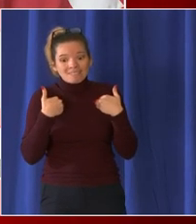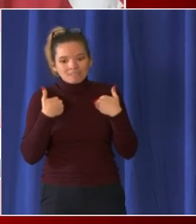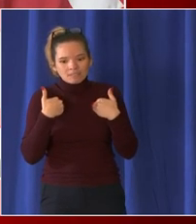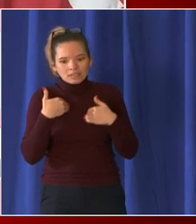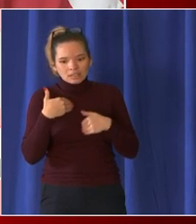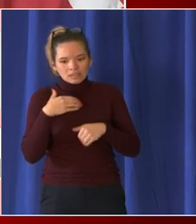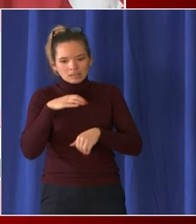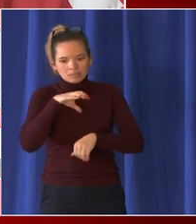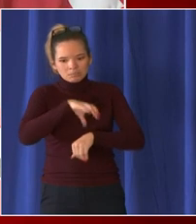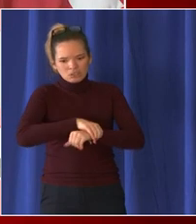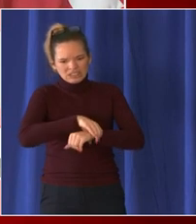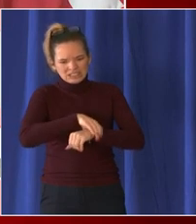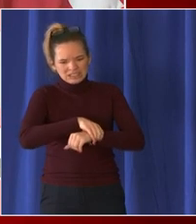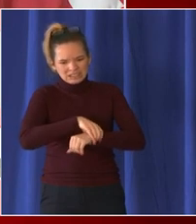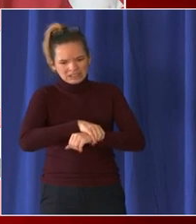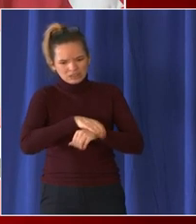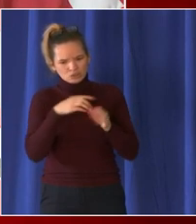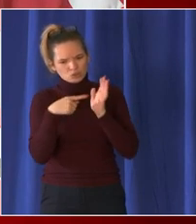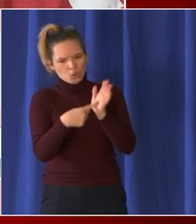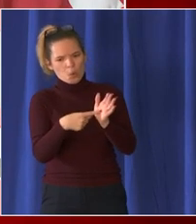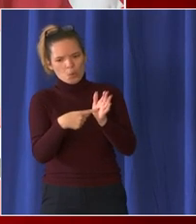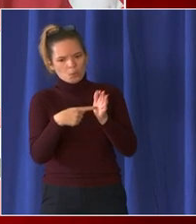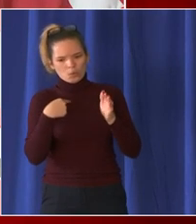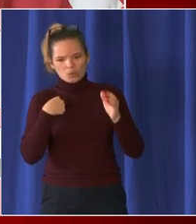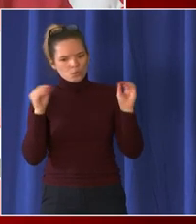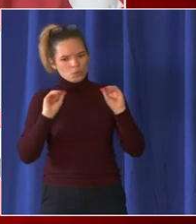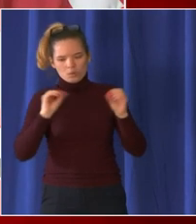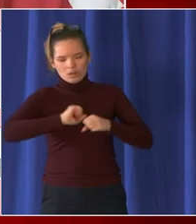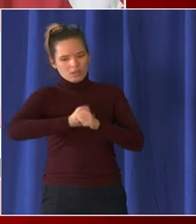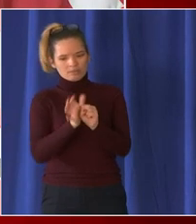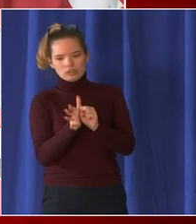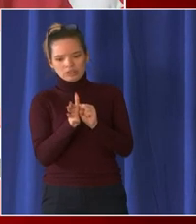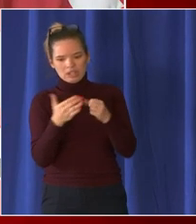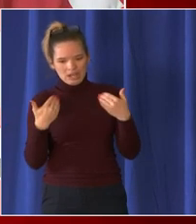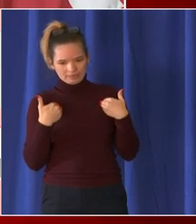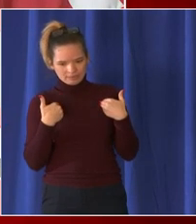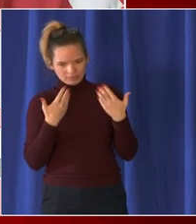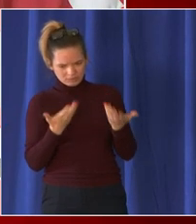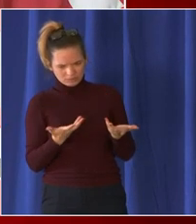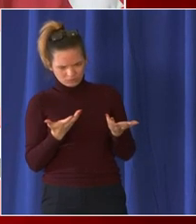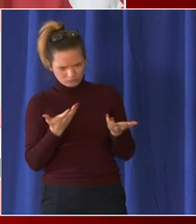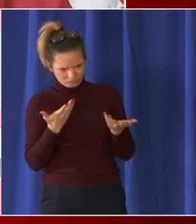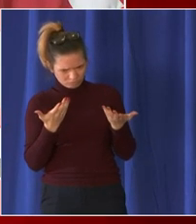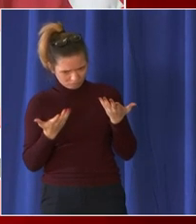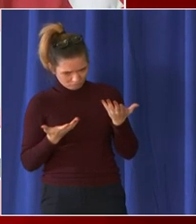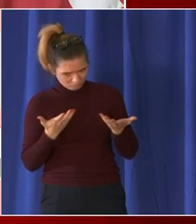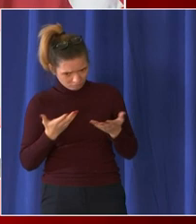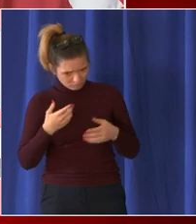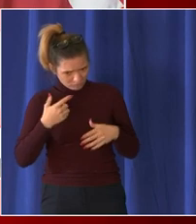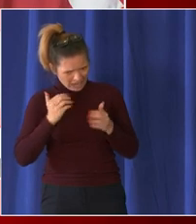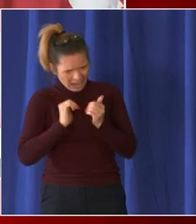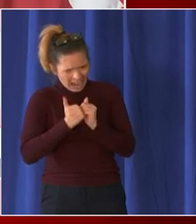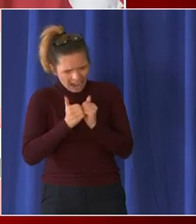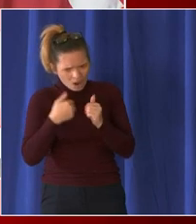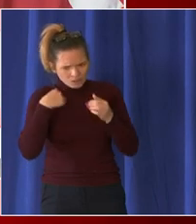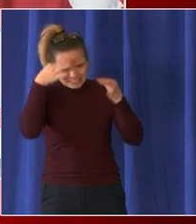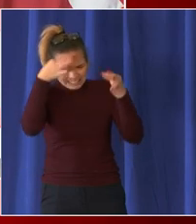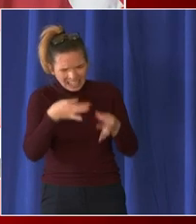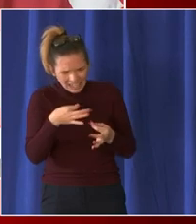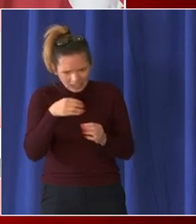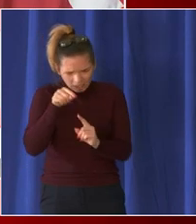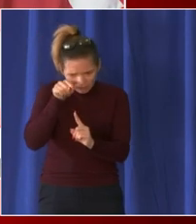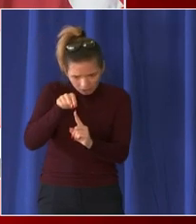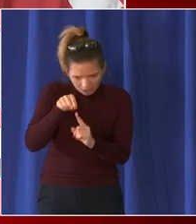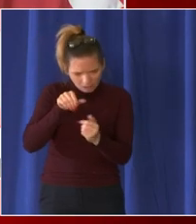students were admitted this morning was there universal guidance on how to facilitate bringing them in or did each school's administrator get to determine what